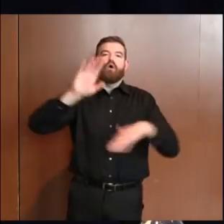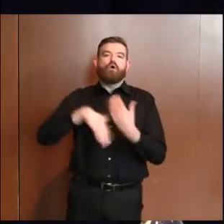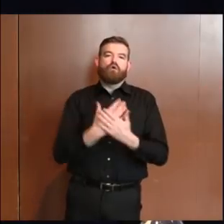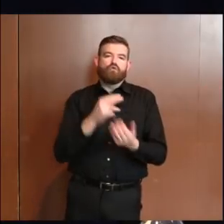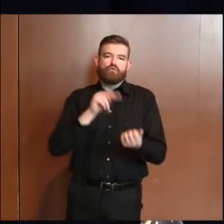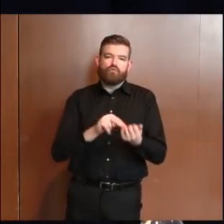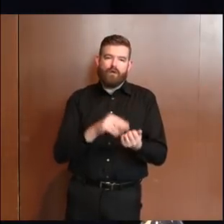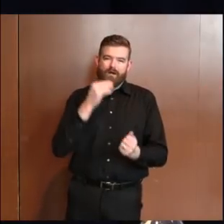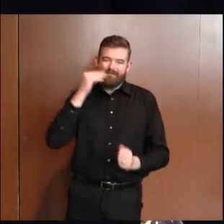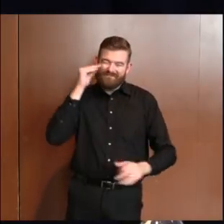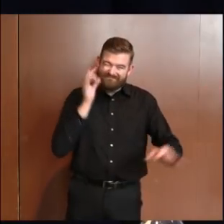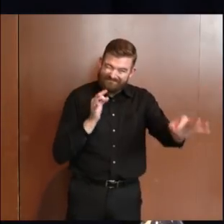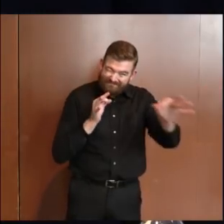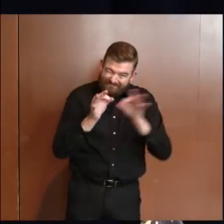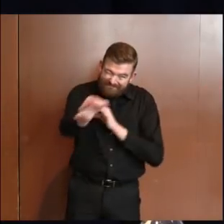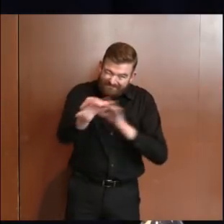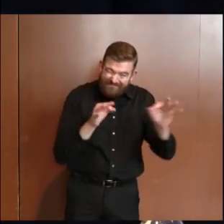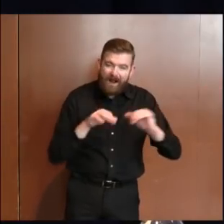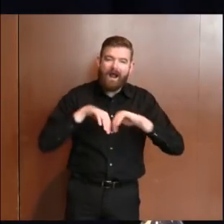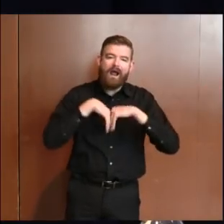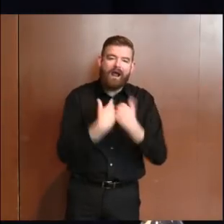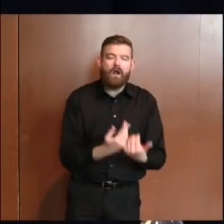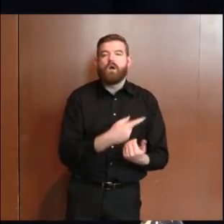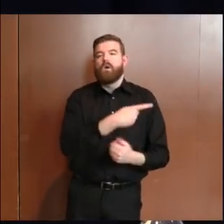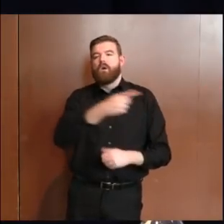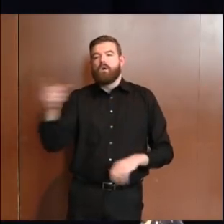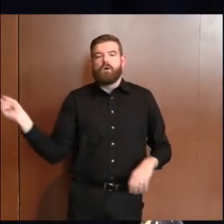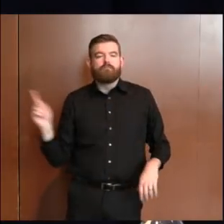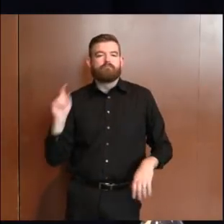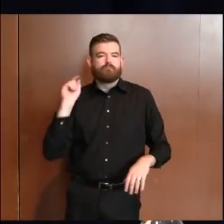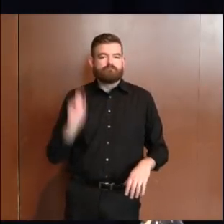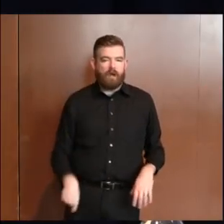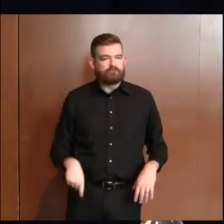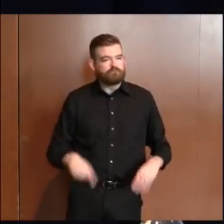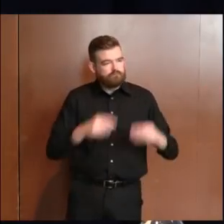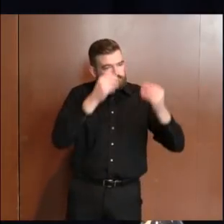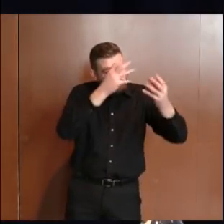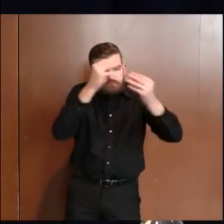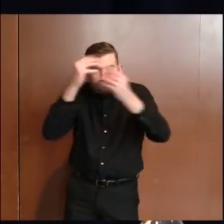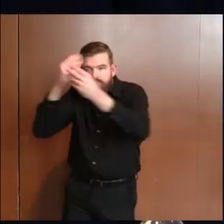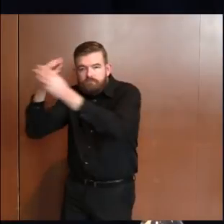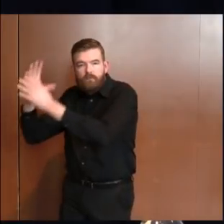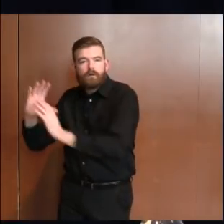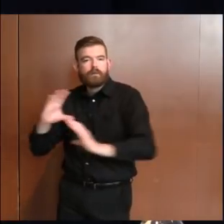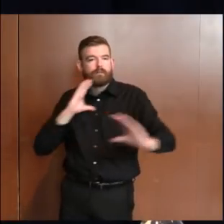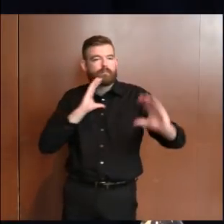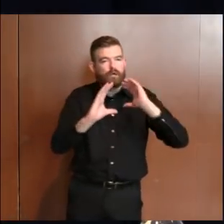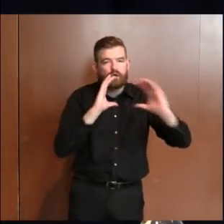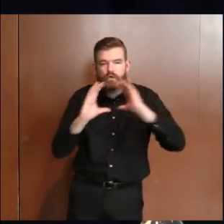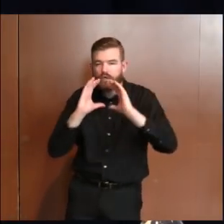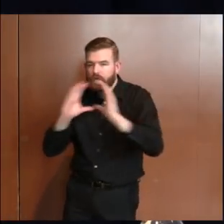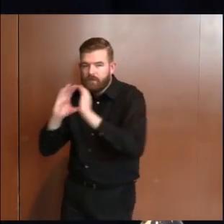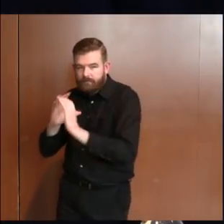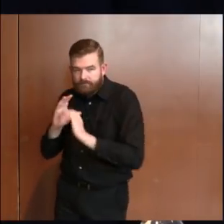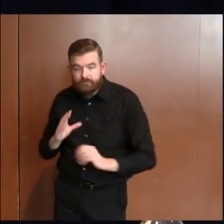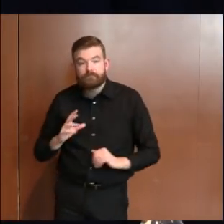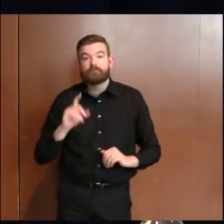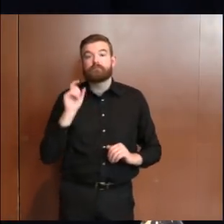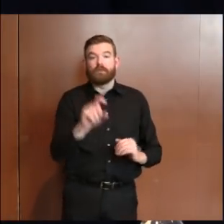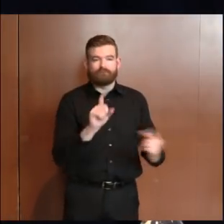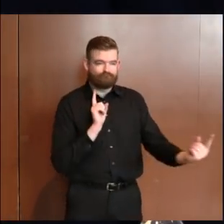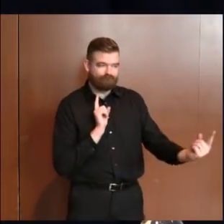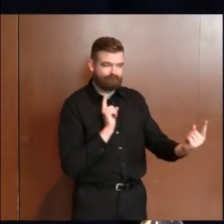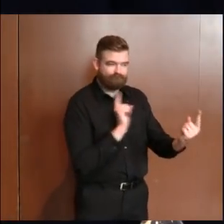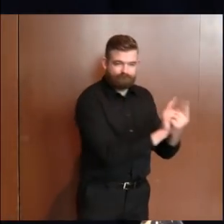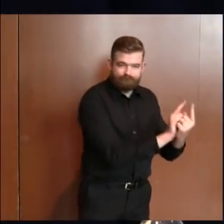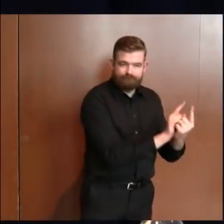guidance as to how to notify people. It must be in person and in writing to all residents.